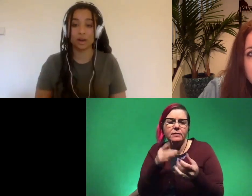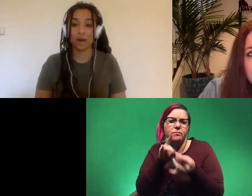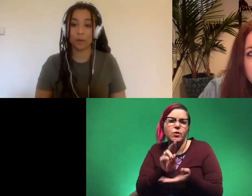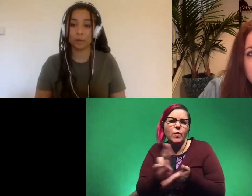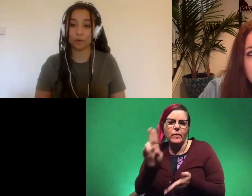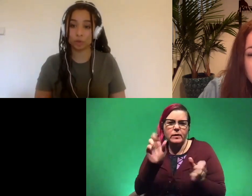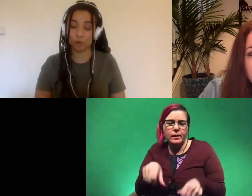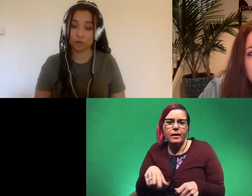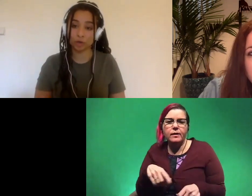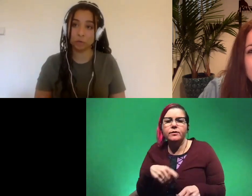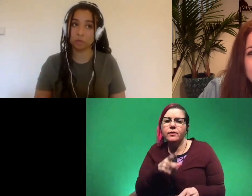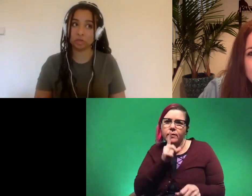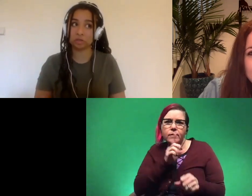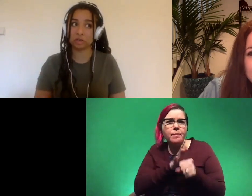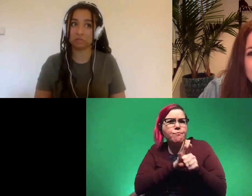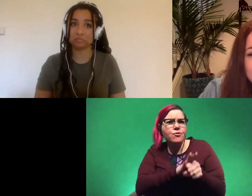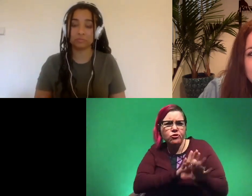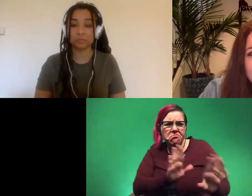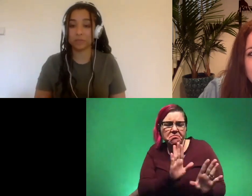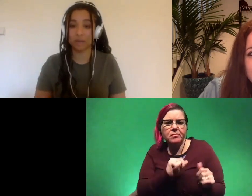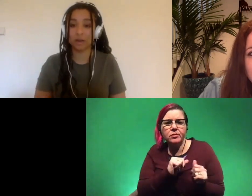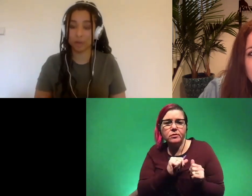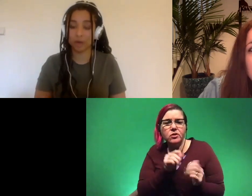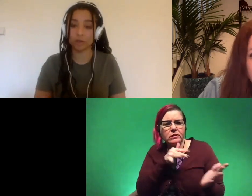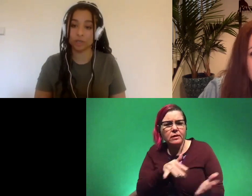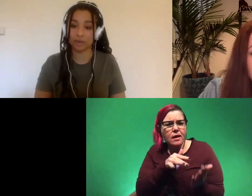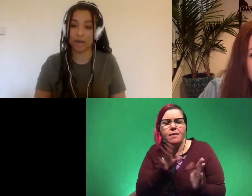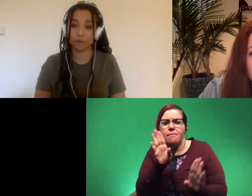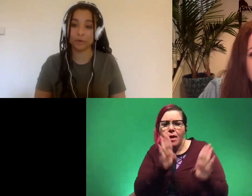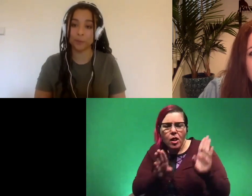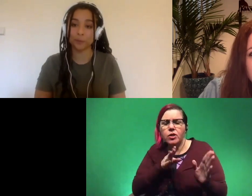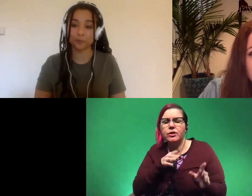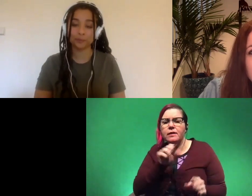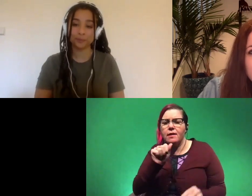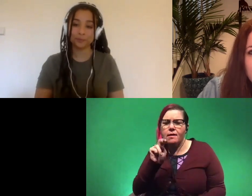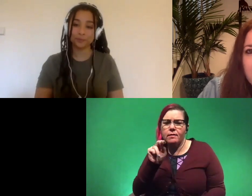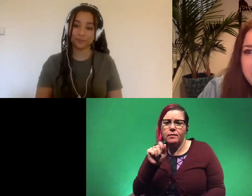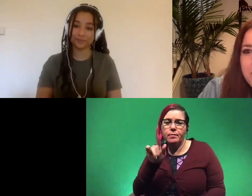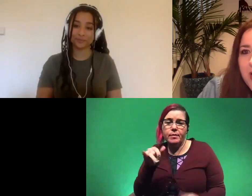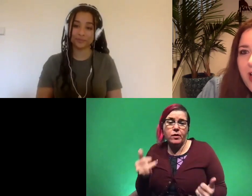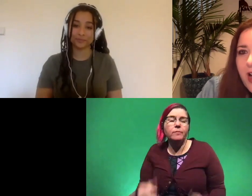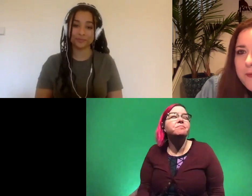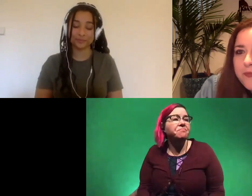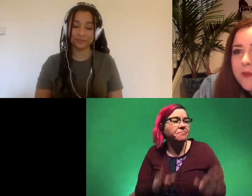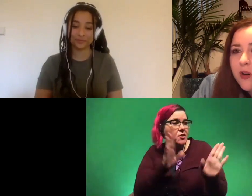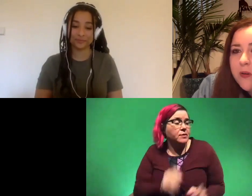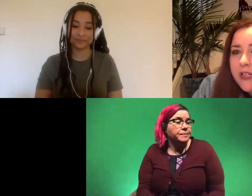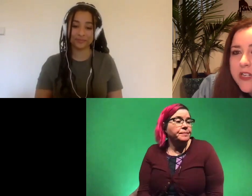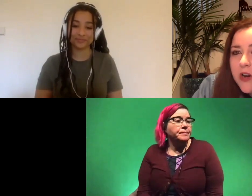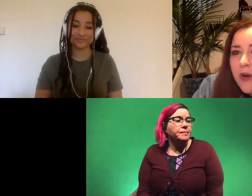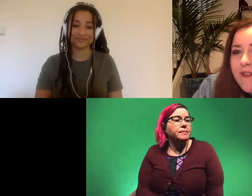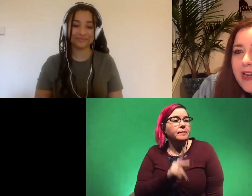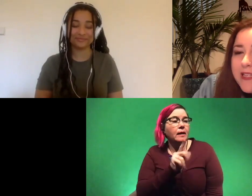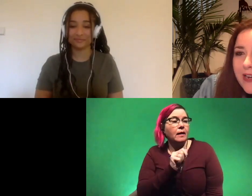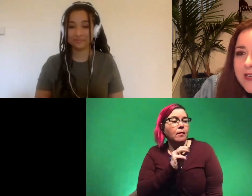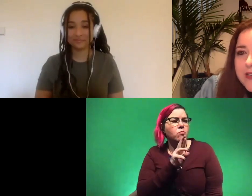i wouldn't put too much pressure on you but just you know study a lot of biology and anatomy for now awesome um kimura would like